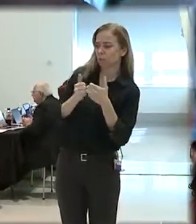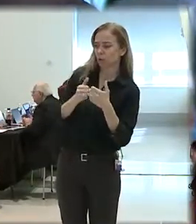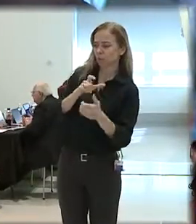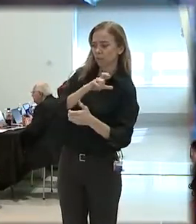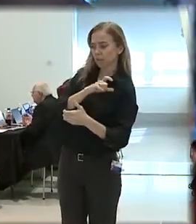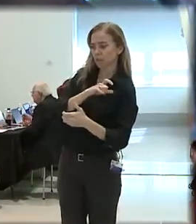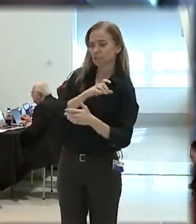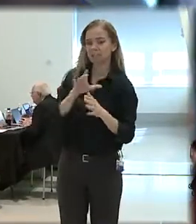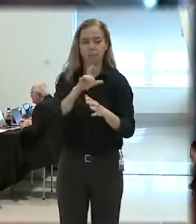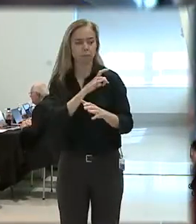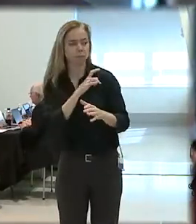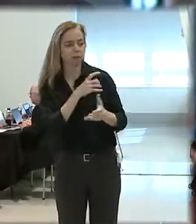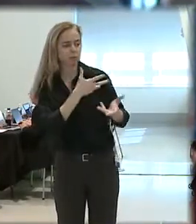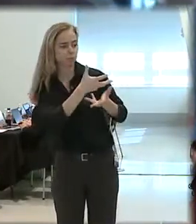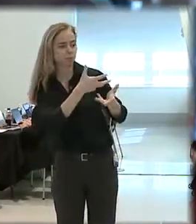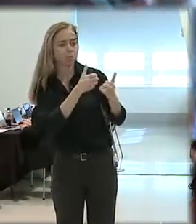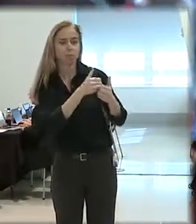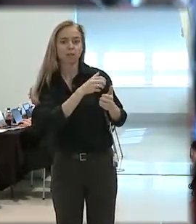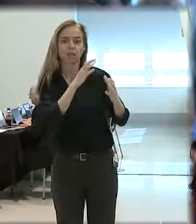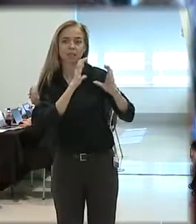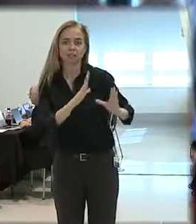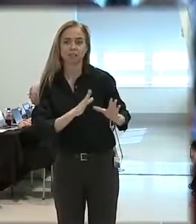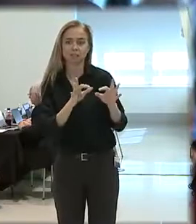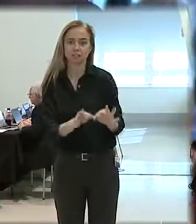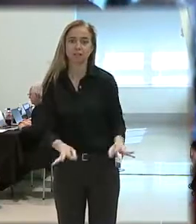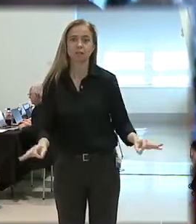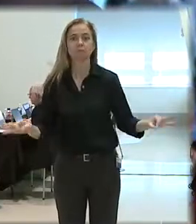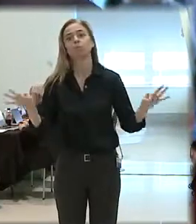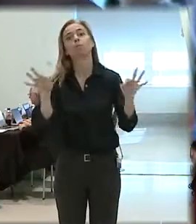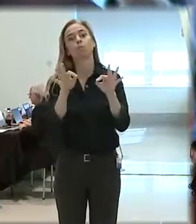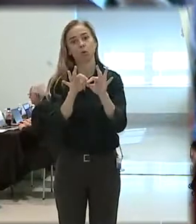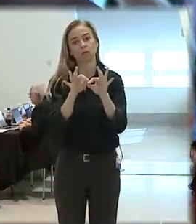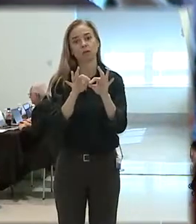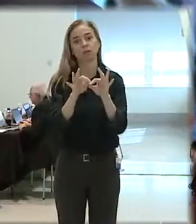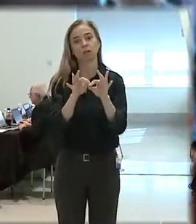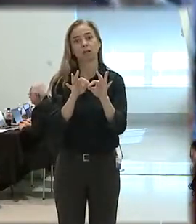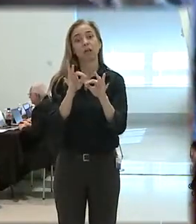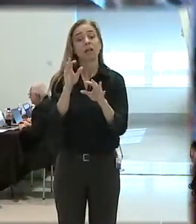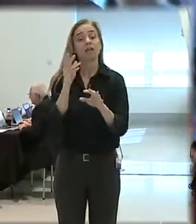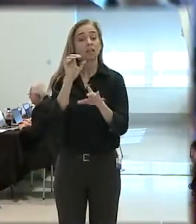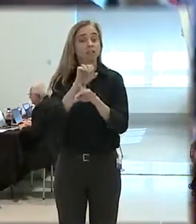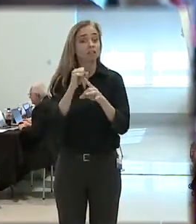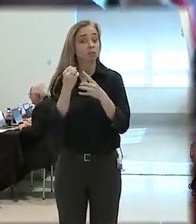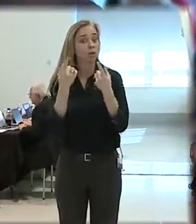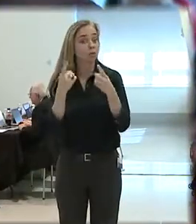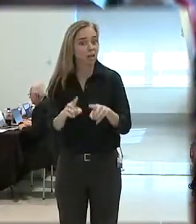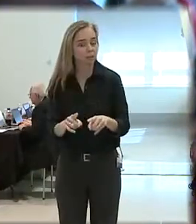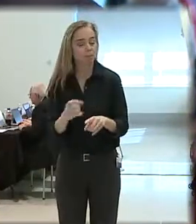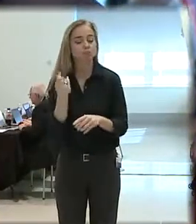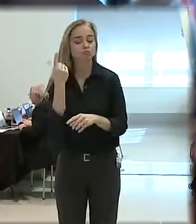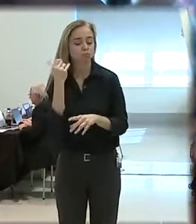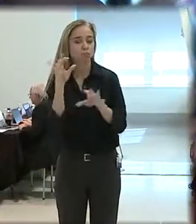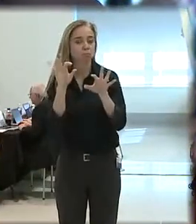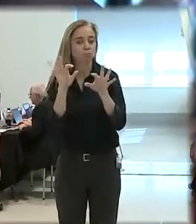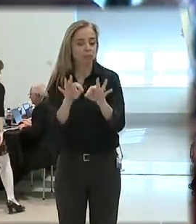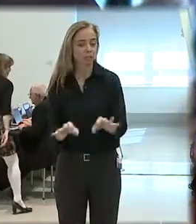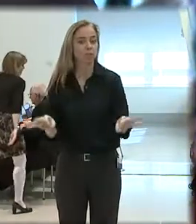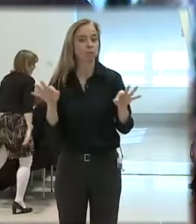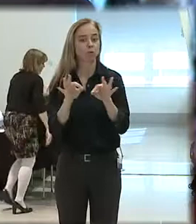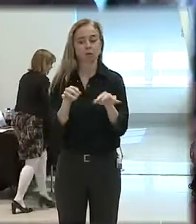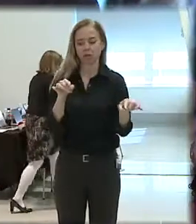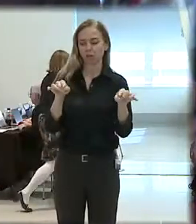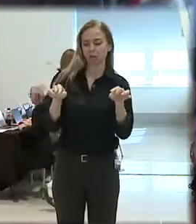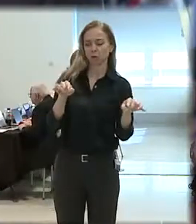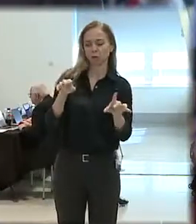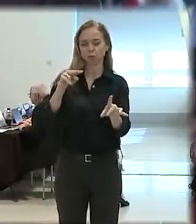citizens is incredibly important. The Gates-Crowley incident that we looked at, we found out that was incredibly important, and how those two people taught each